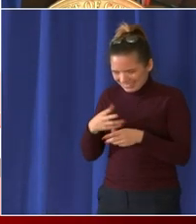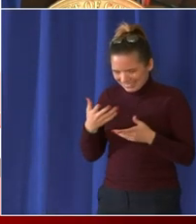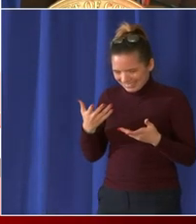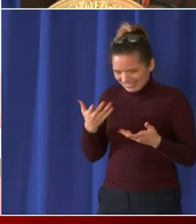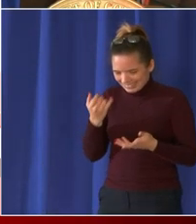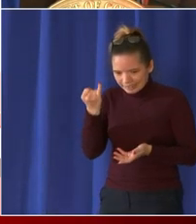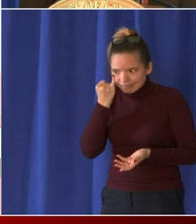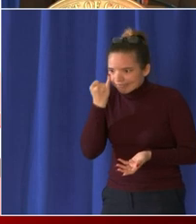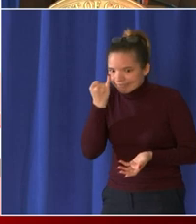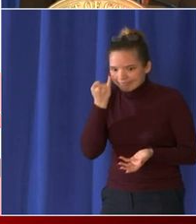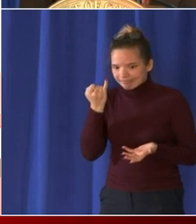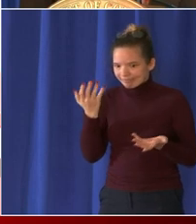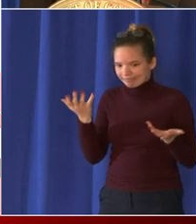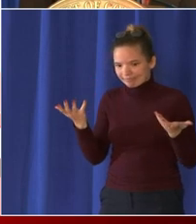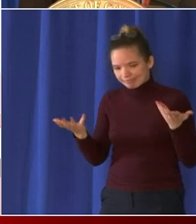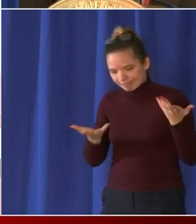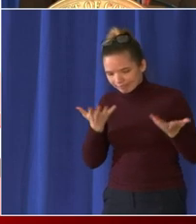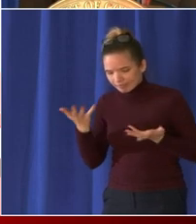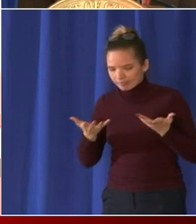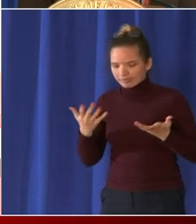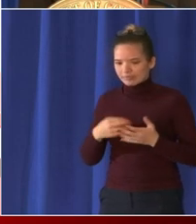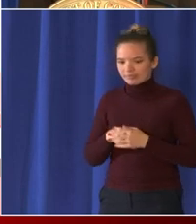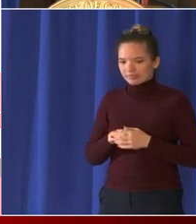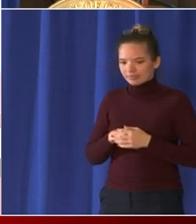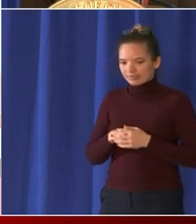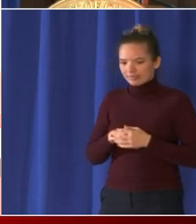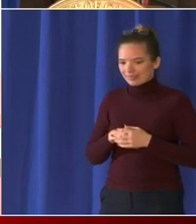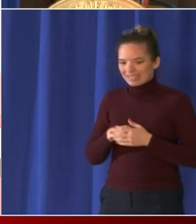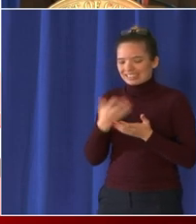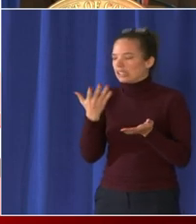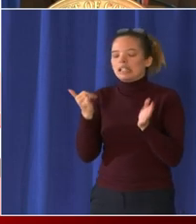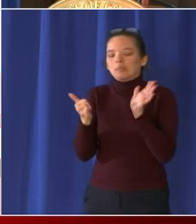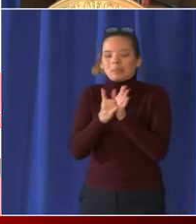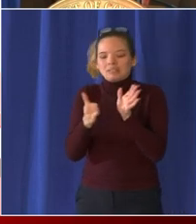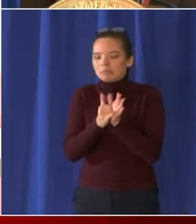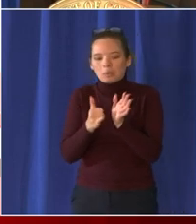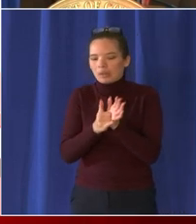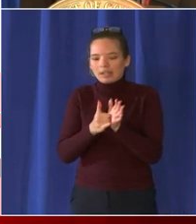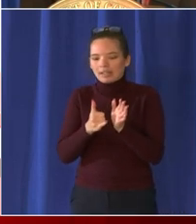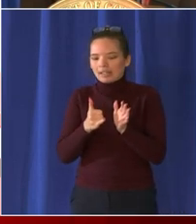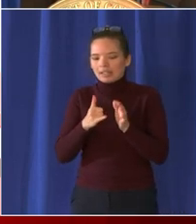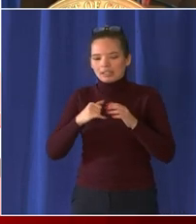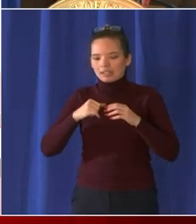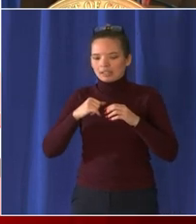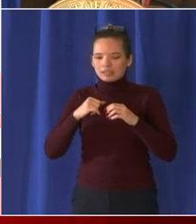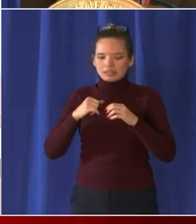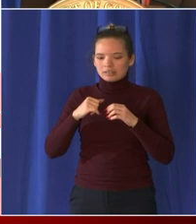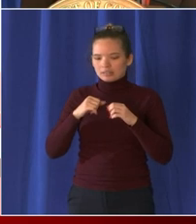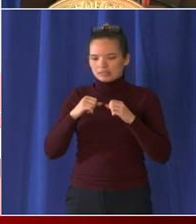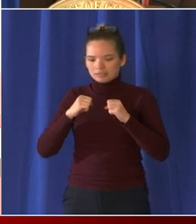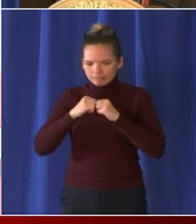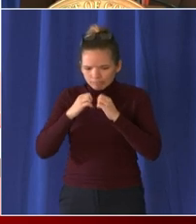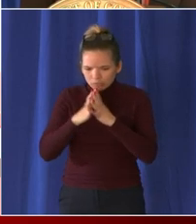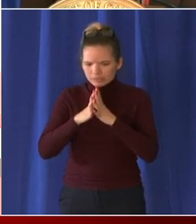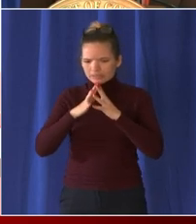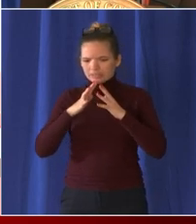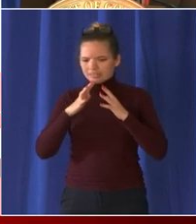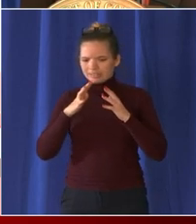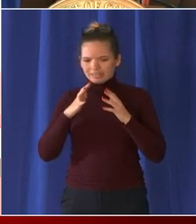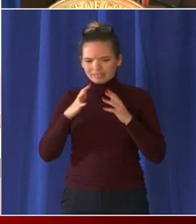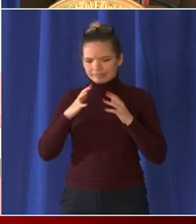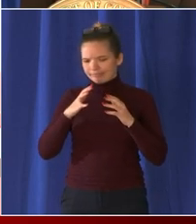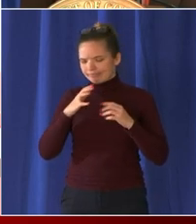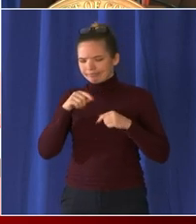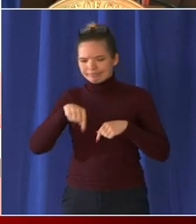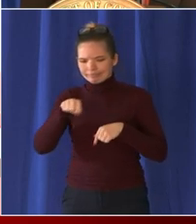a a system that people can't skirt there there is no such system like that um but what i have seen uh